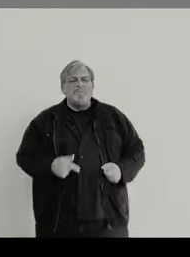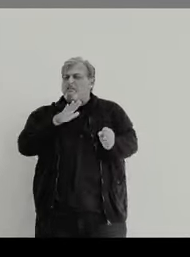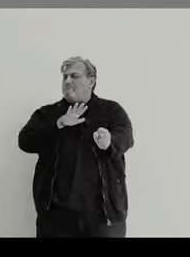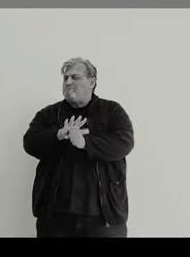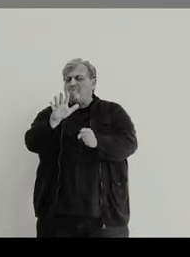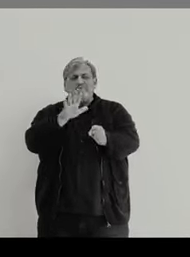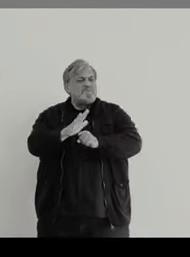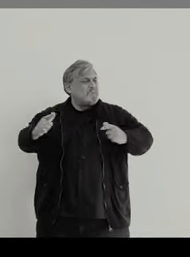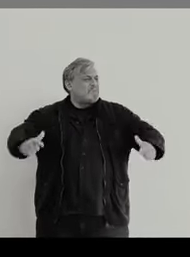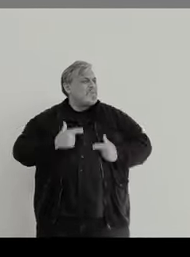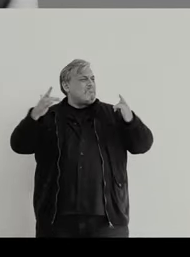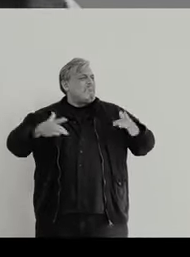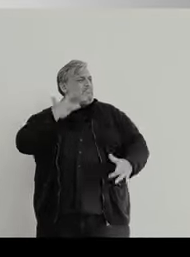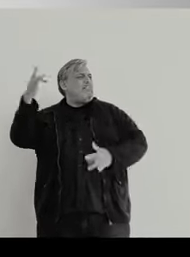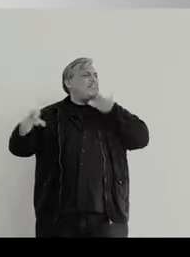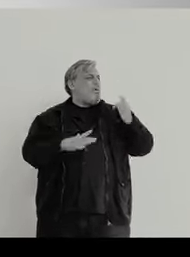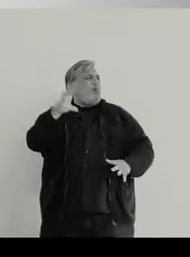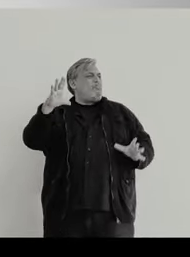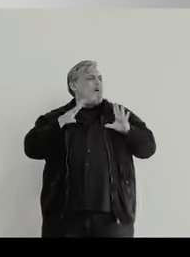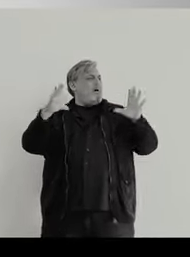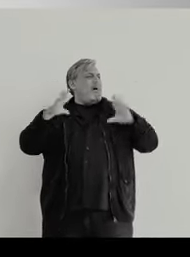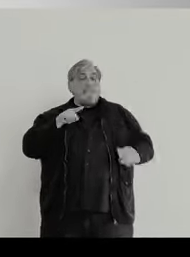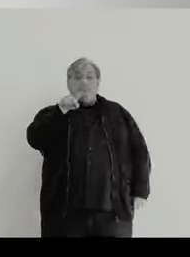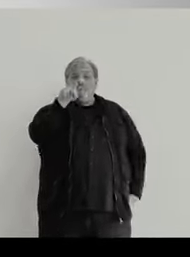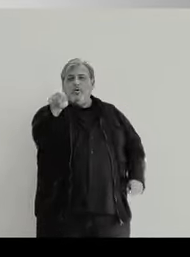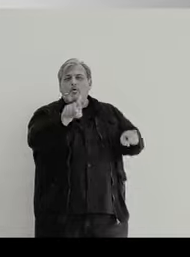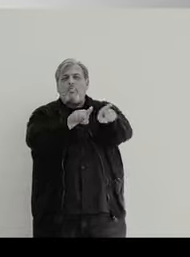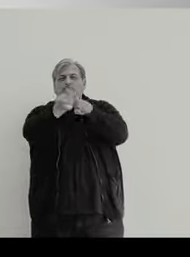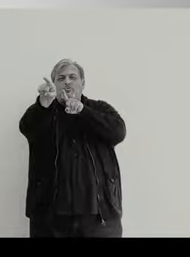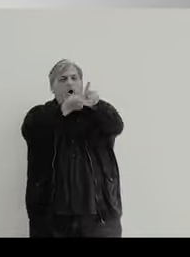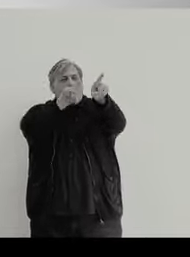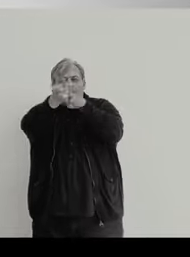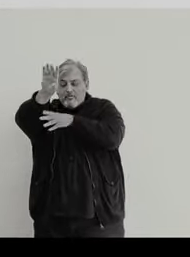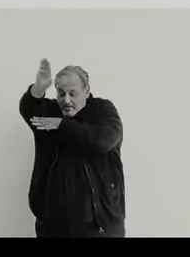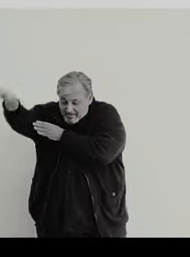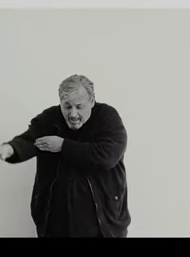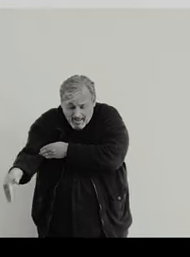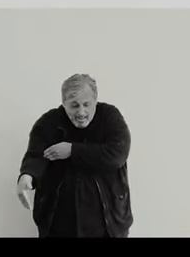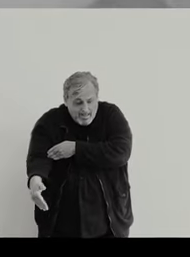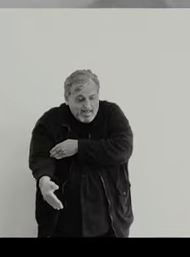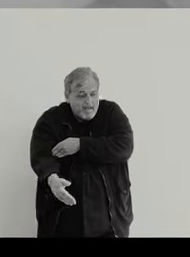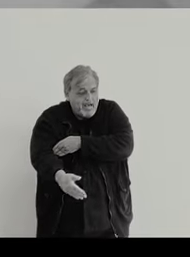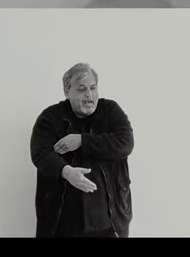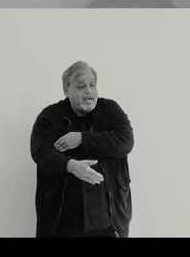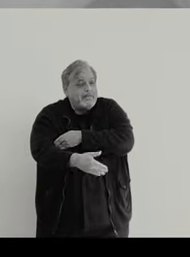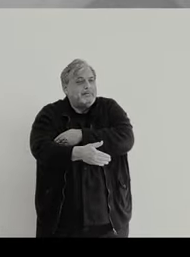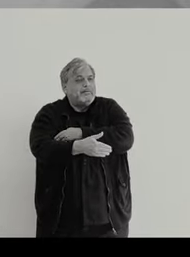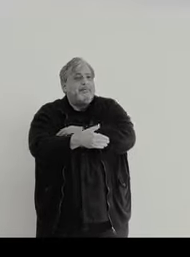Living enough and we're feeling alright You are the star of the night